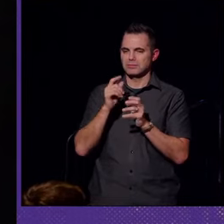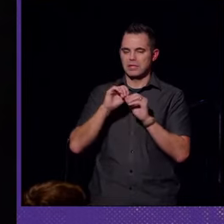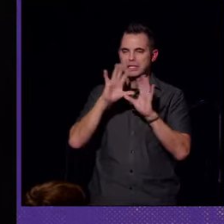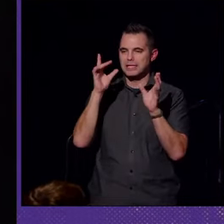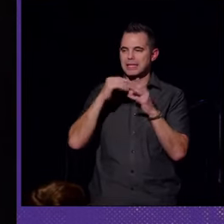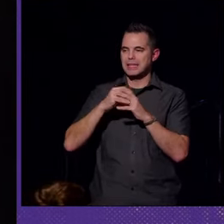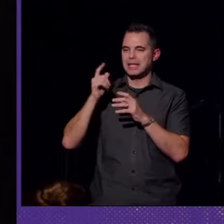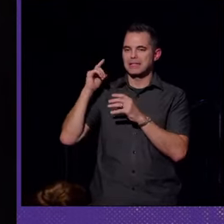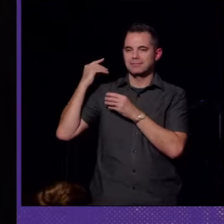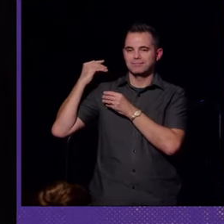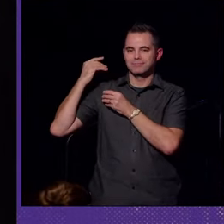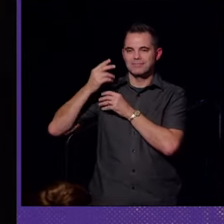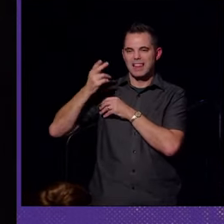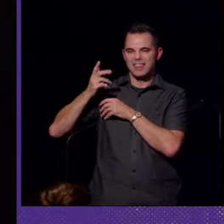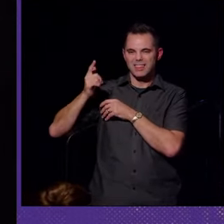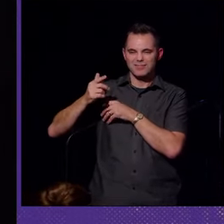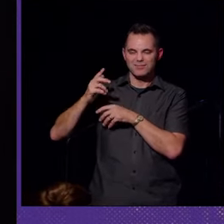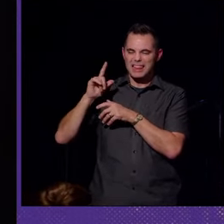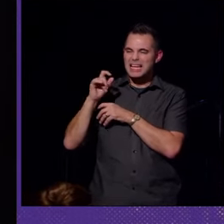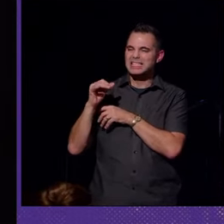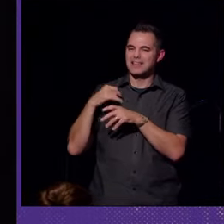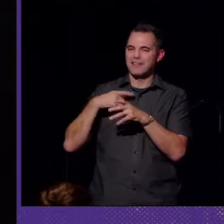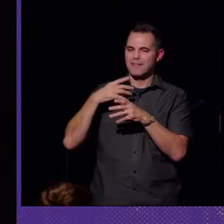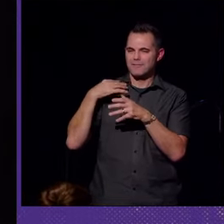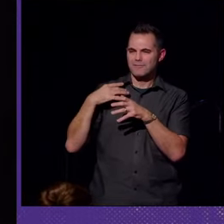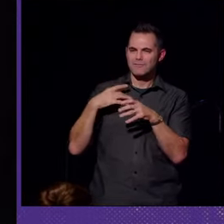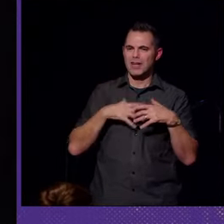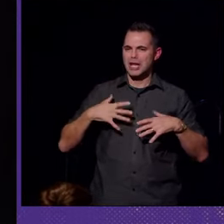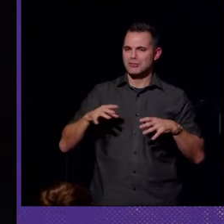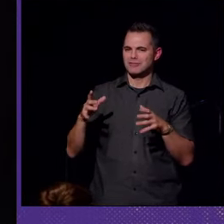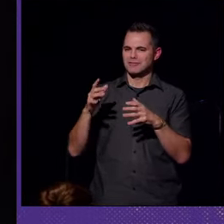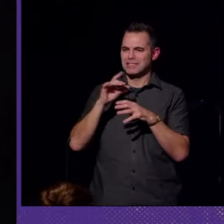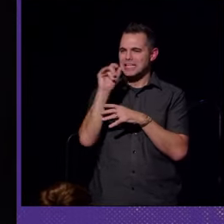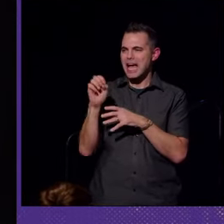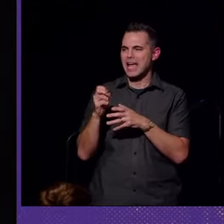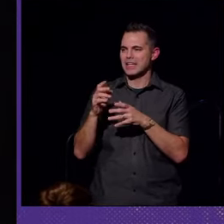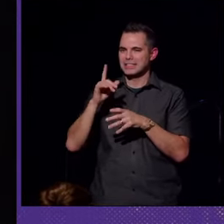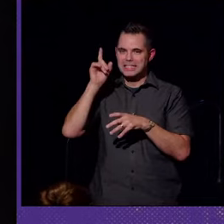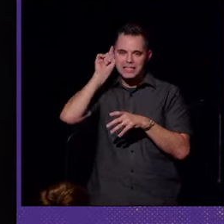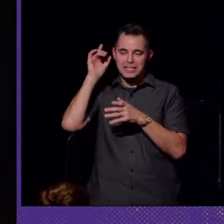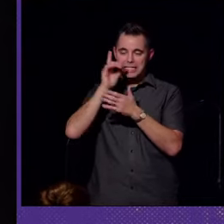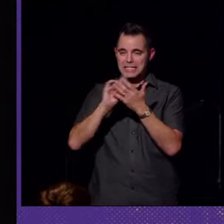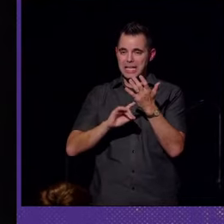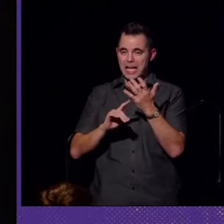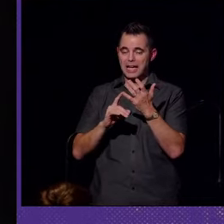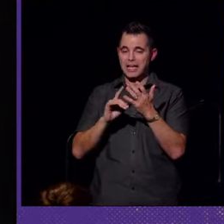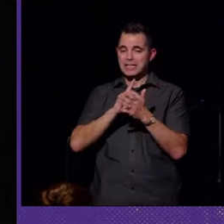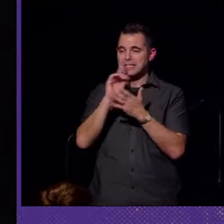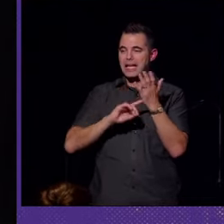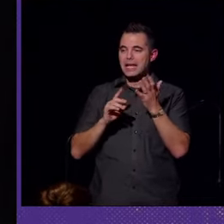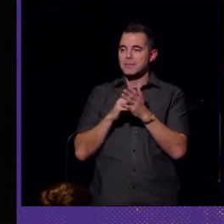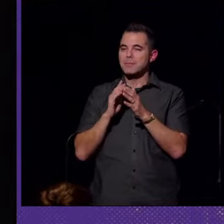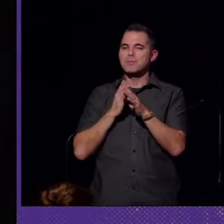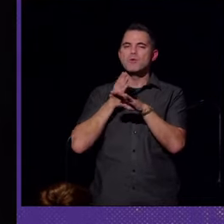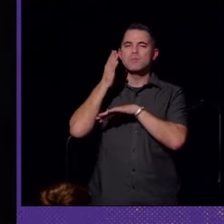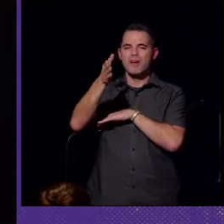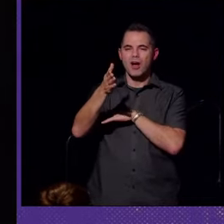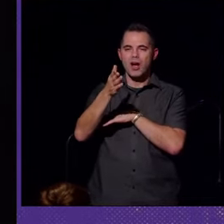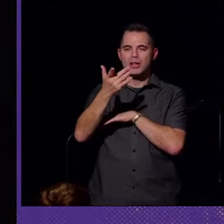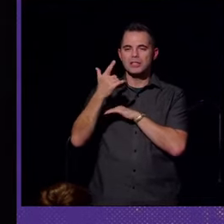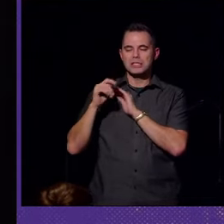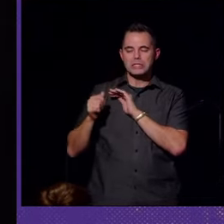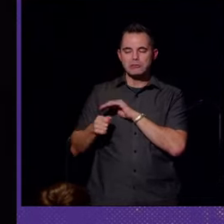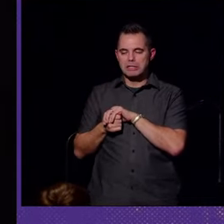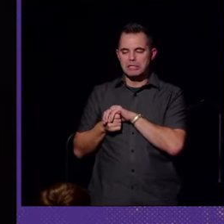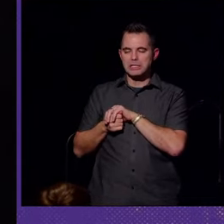the legacy of fashion and style in hearing aid design. And design here, moving beyond this creature,